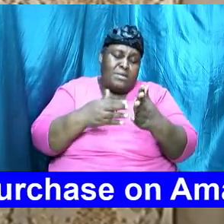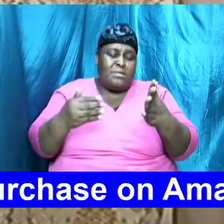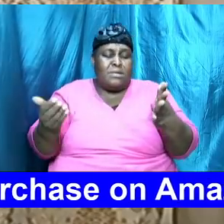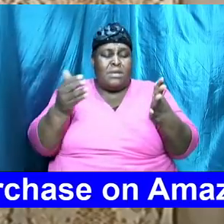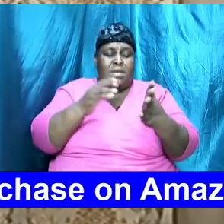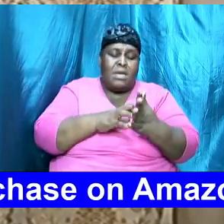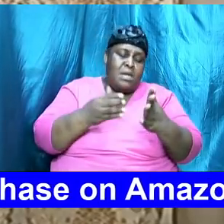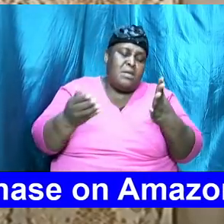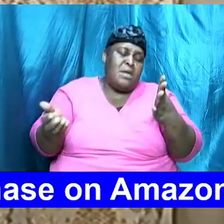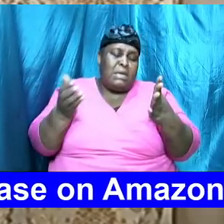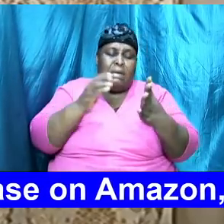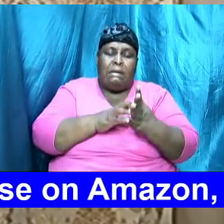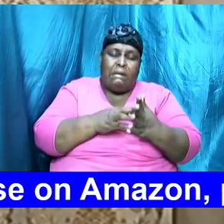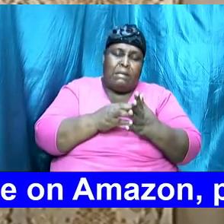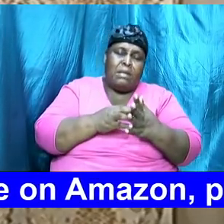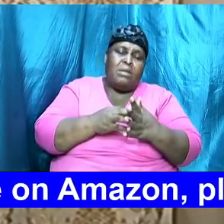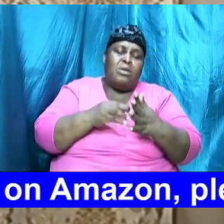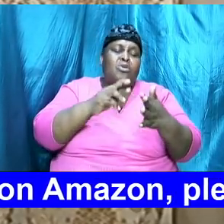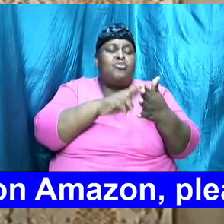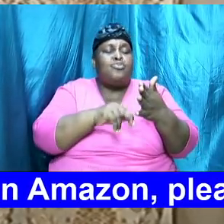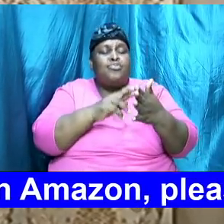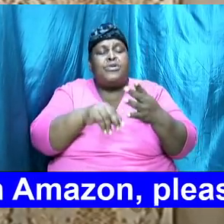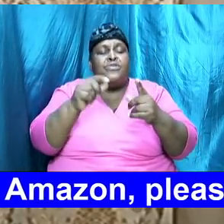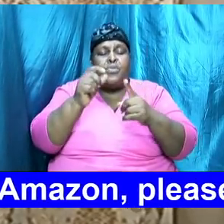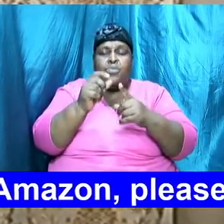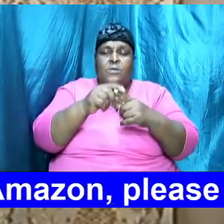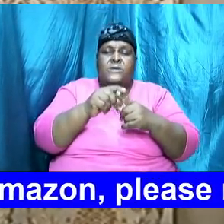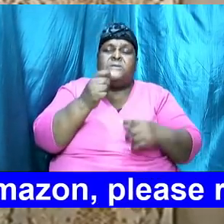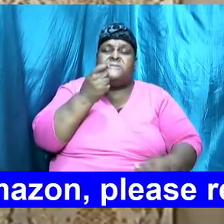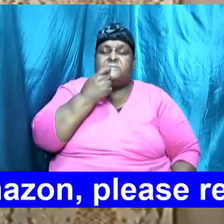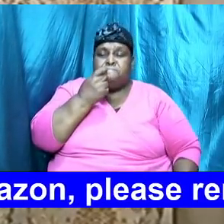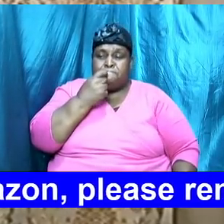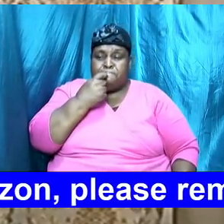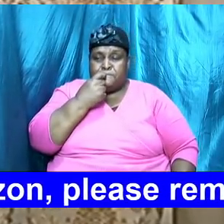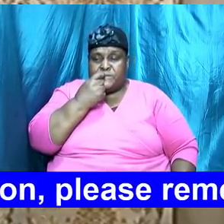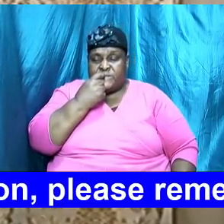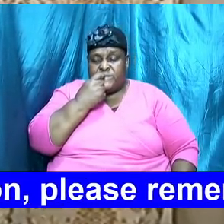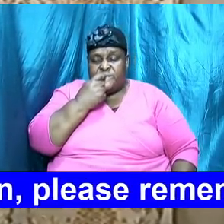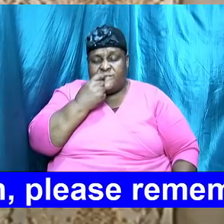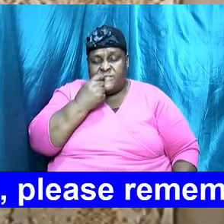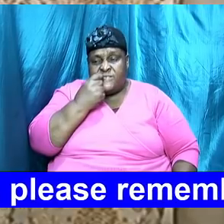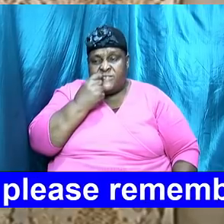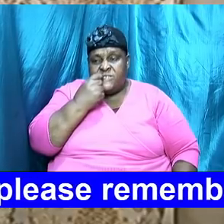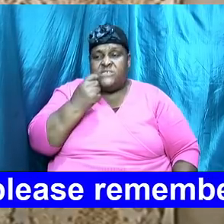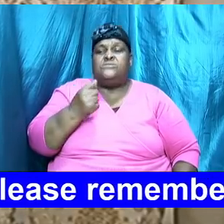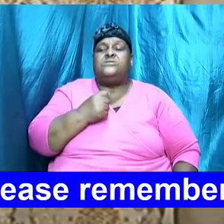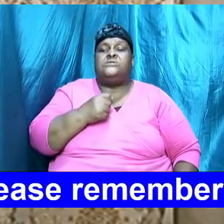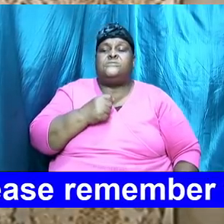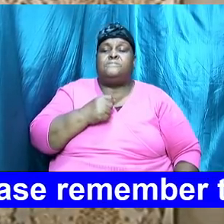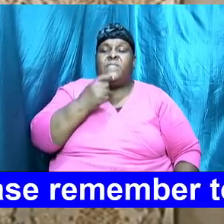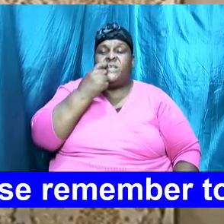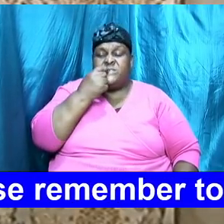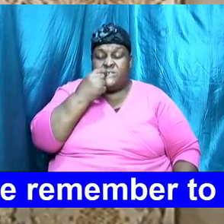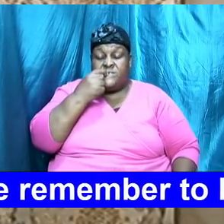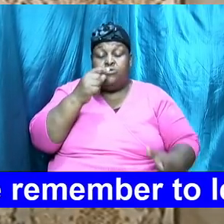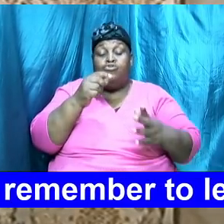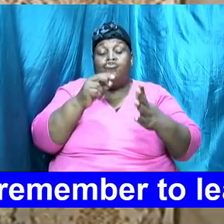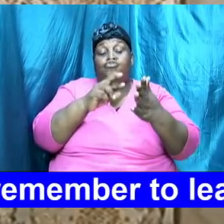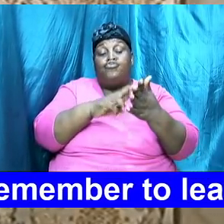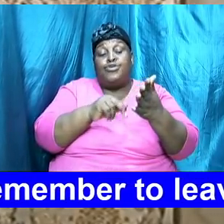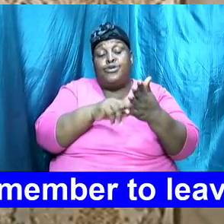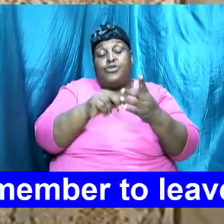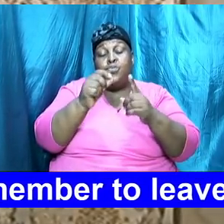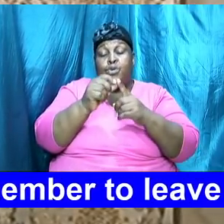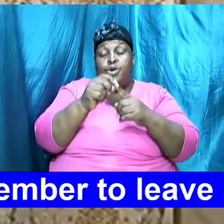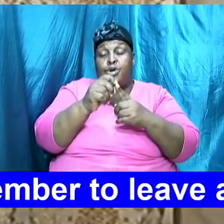and they read the word seriously so they seriously read the word and they